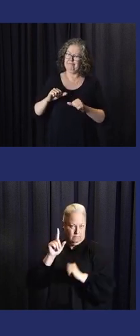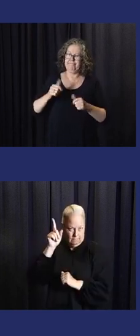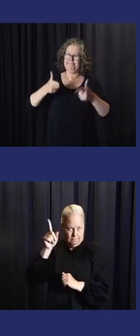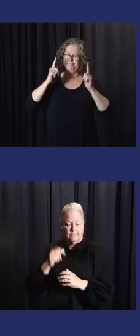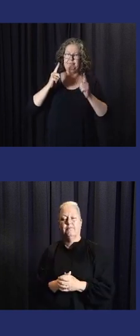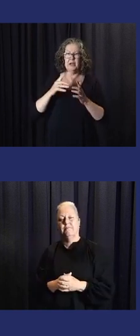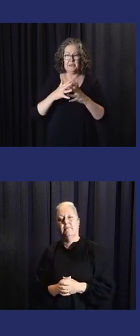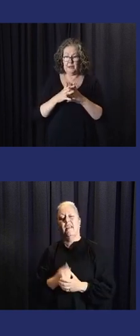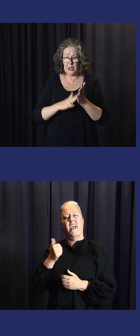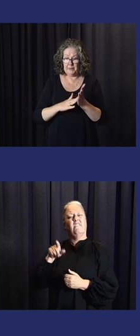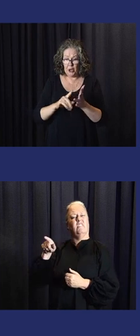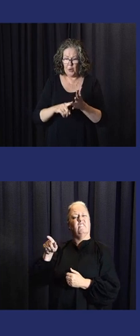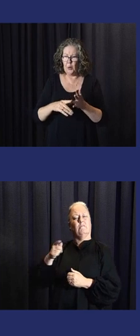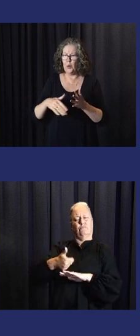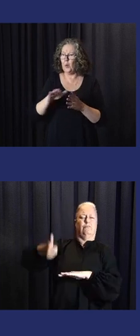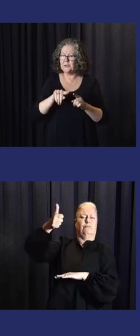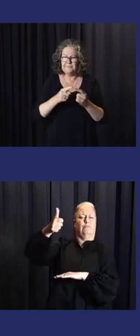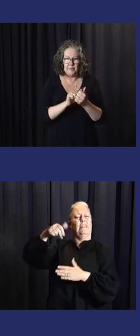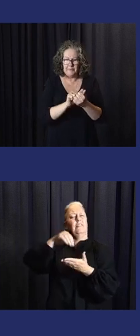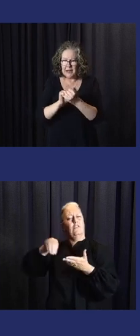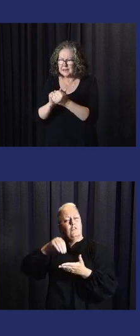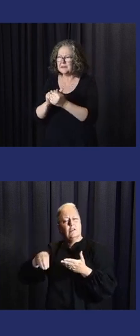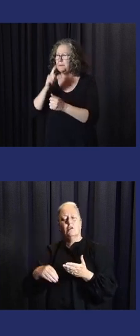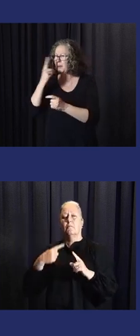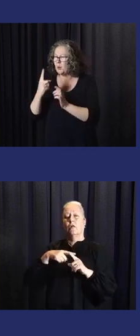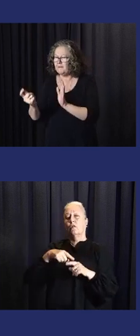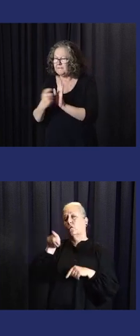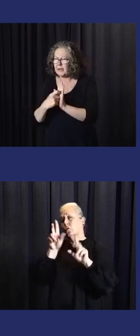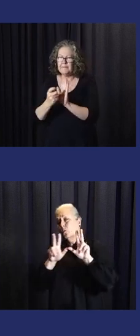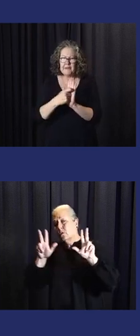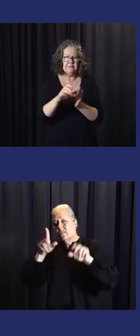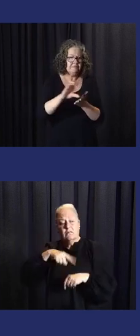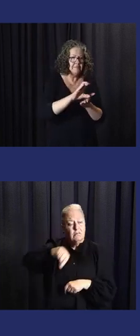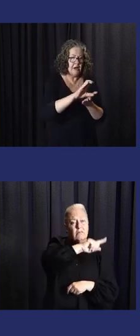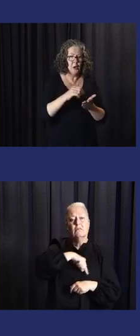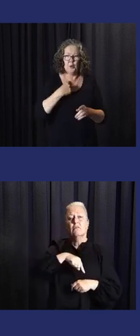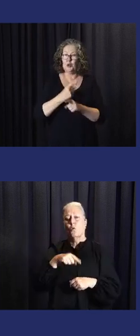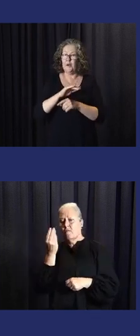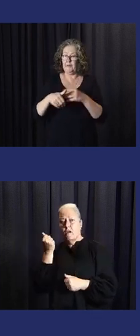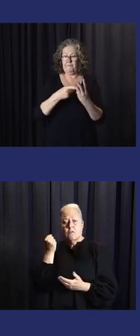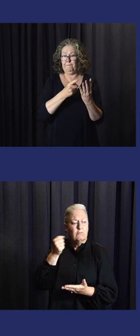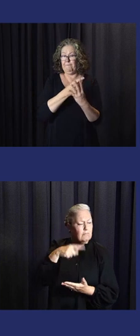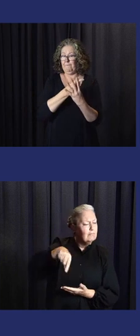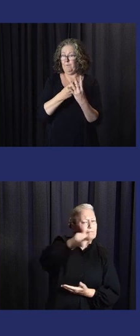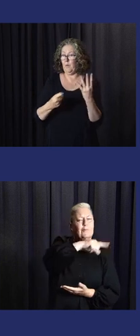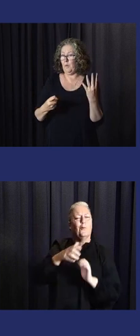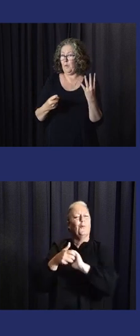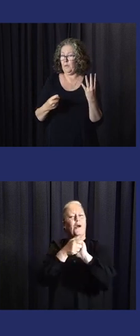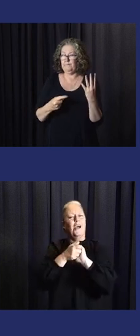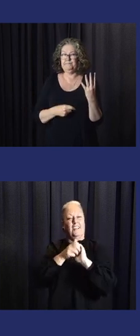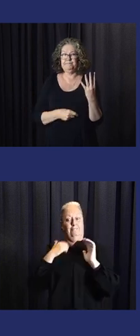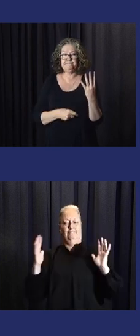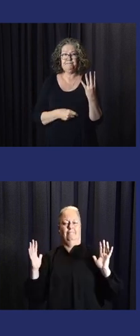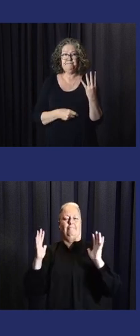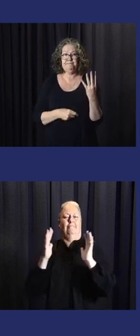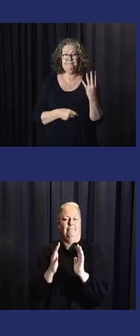with Selvan Hart and the Secretary General of the WMO and all our UN agent partners and our